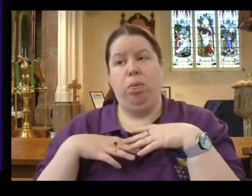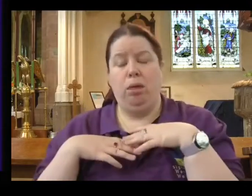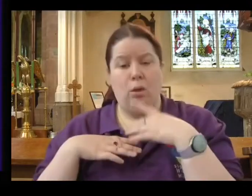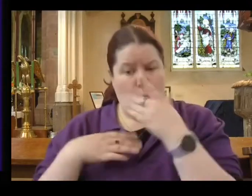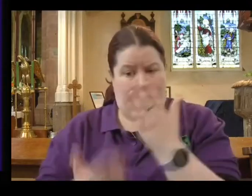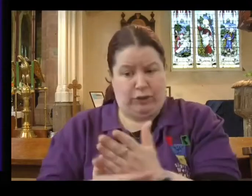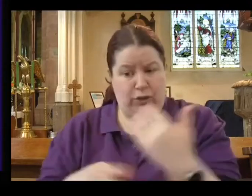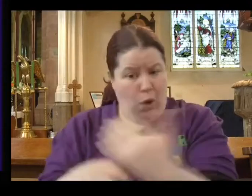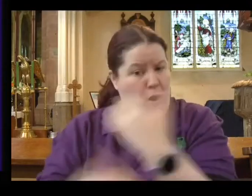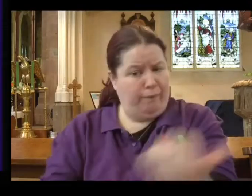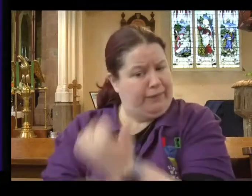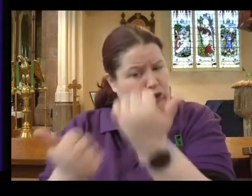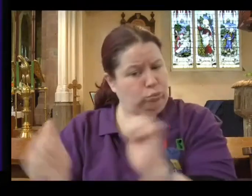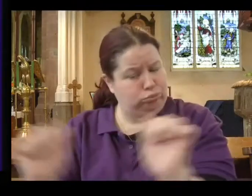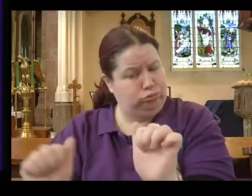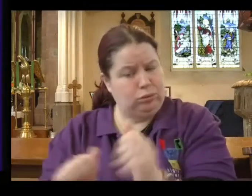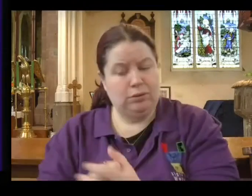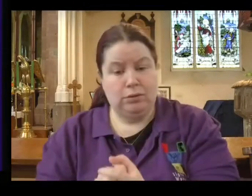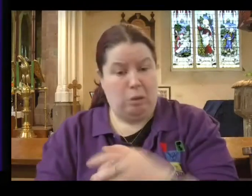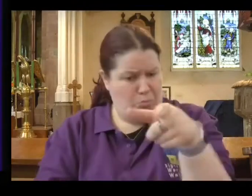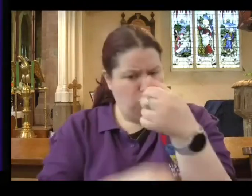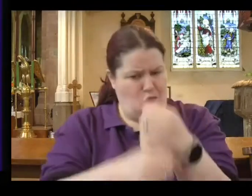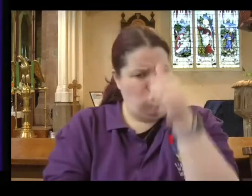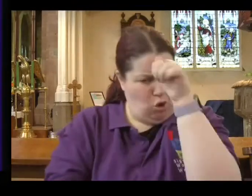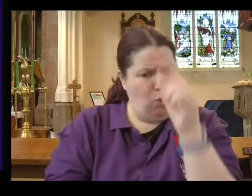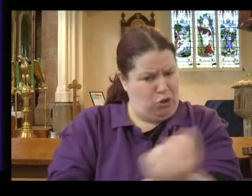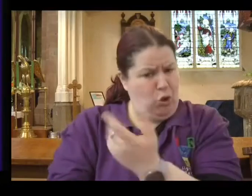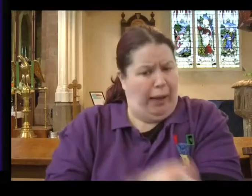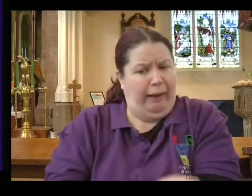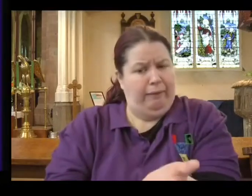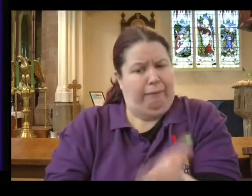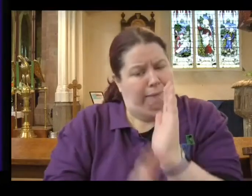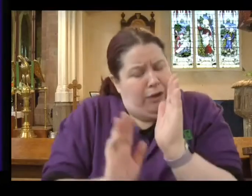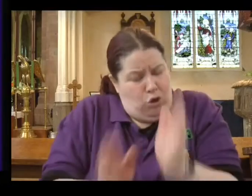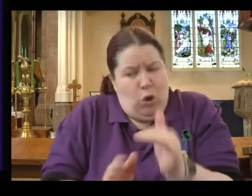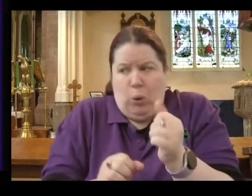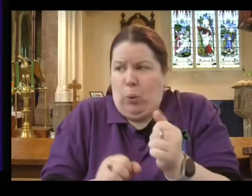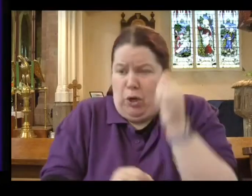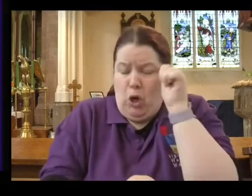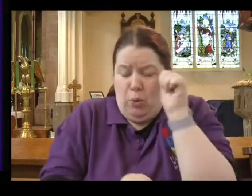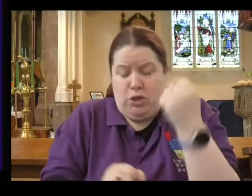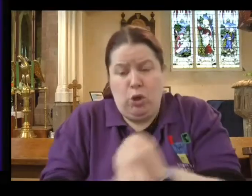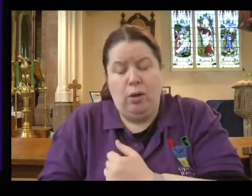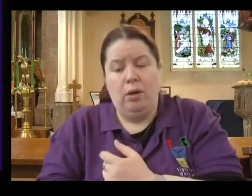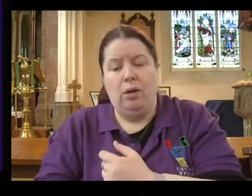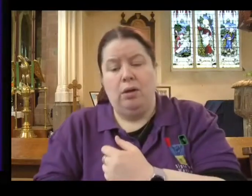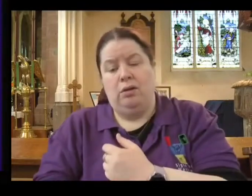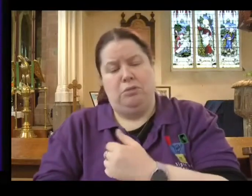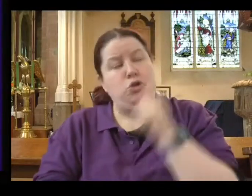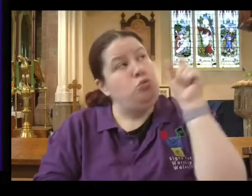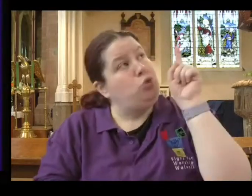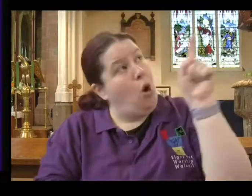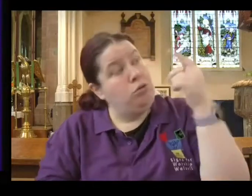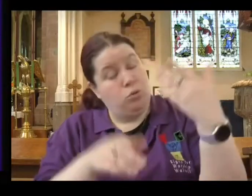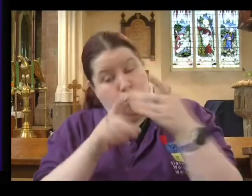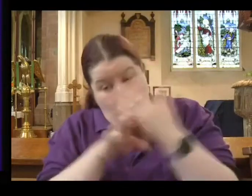the church in Sardis doesn't know what to do. It's not like they aren't even doing some of this stuff. It's like they're doing God's work but they're doing it half-heartedly.